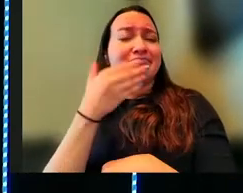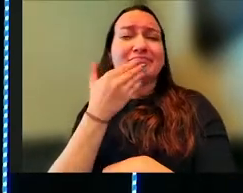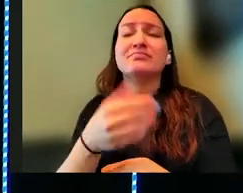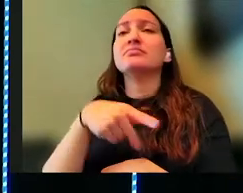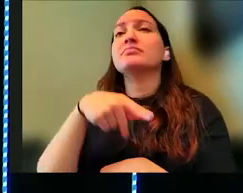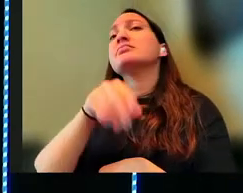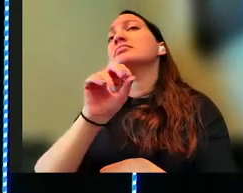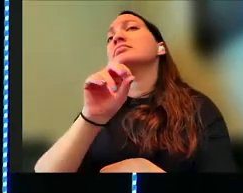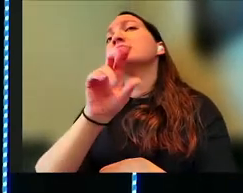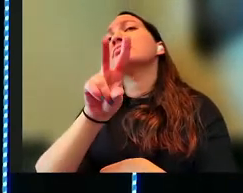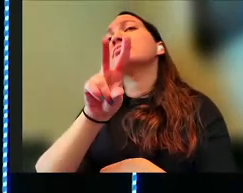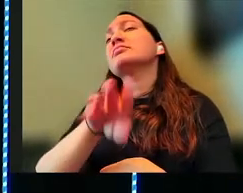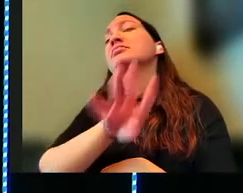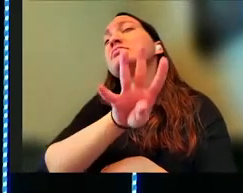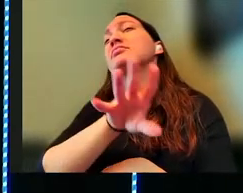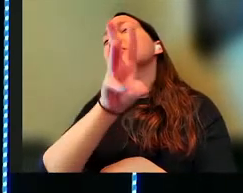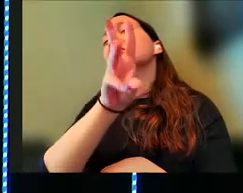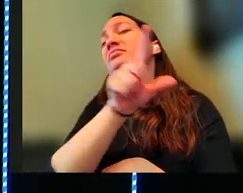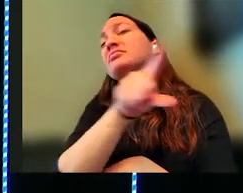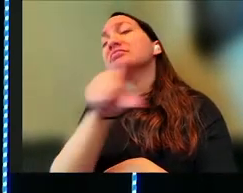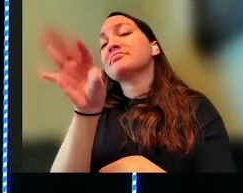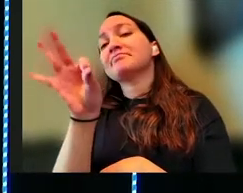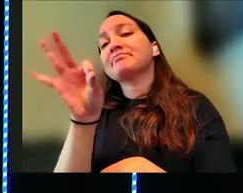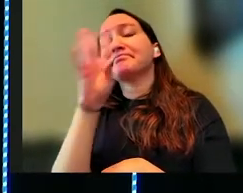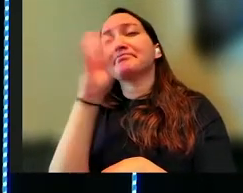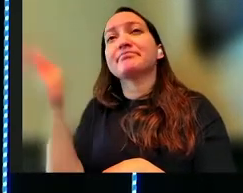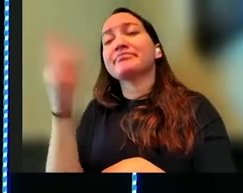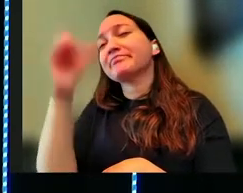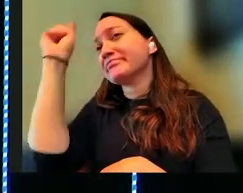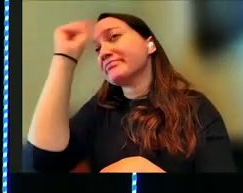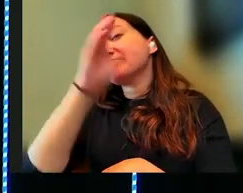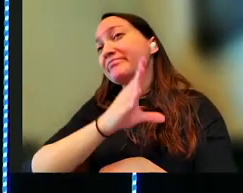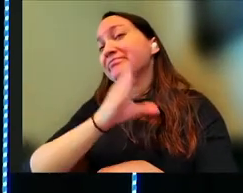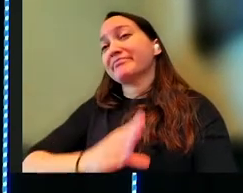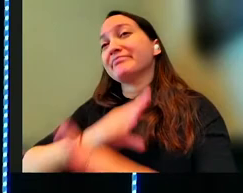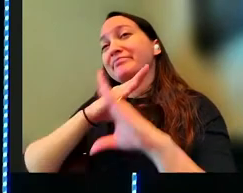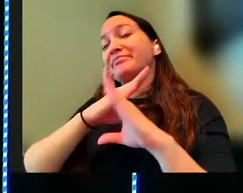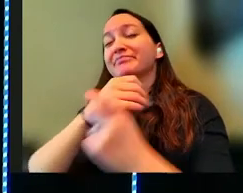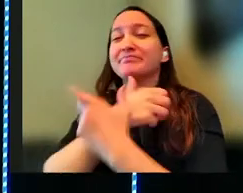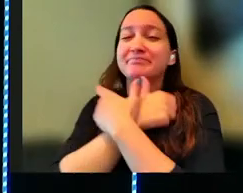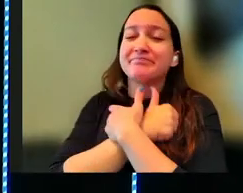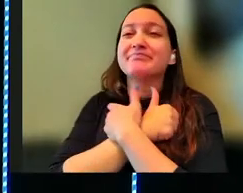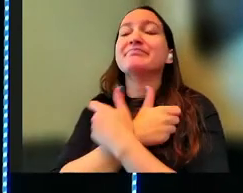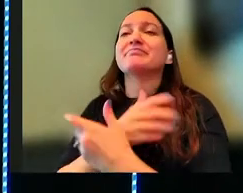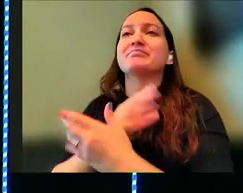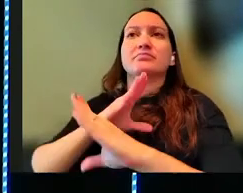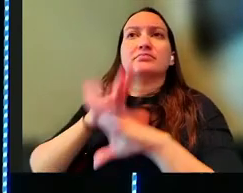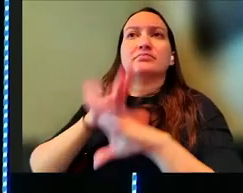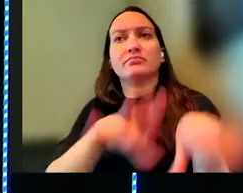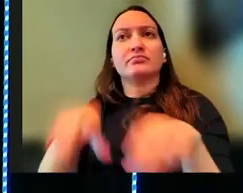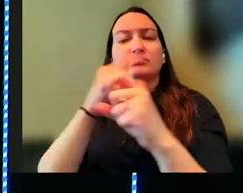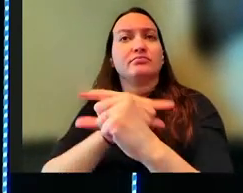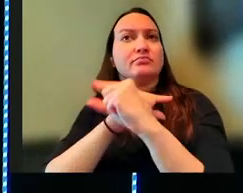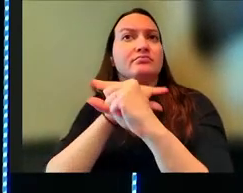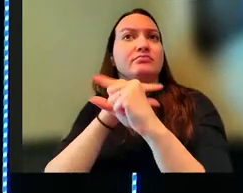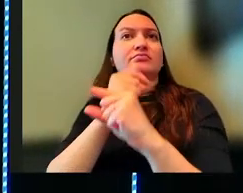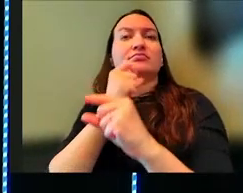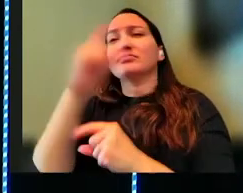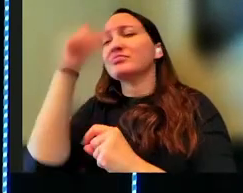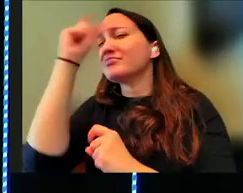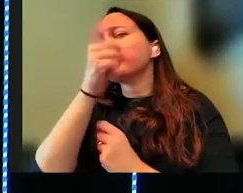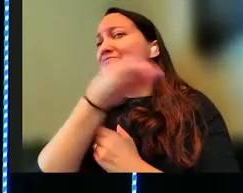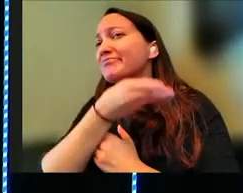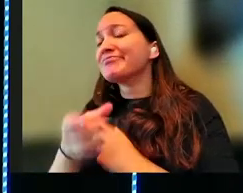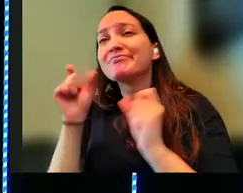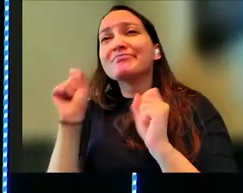6 through 9 says, don't turn your back on wisdom for she will protect you. Love her and she will guard you. Getting wisdom is the wisest thing you